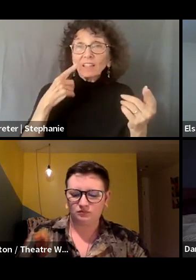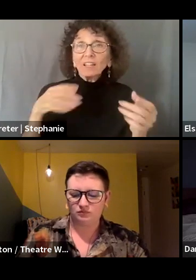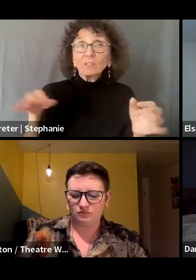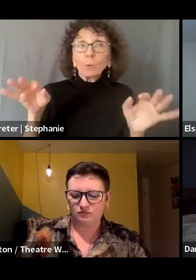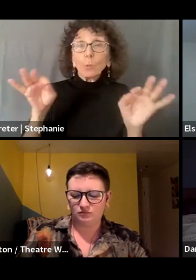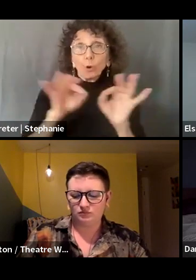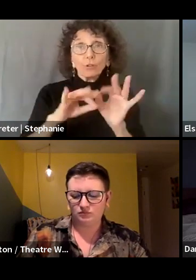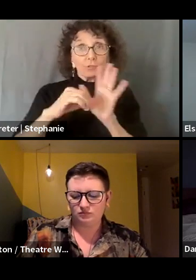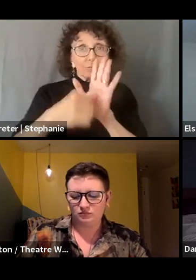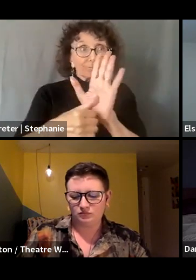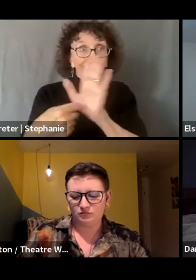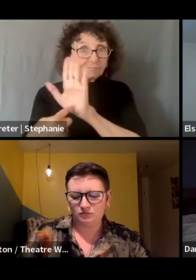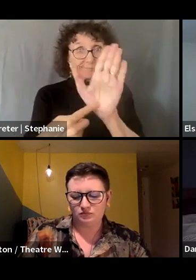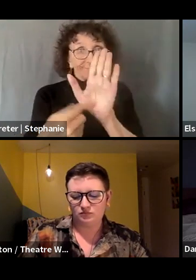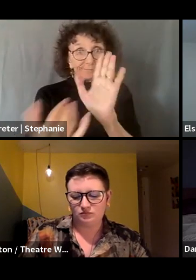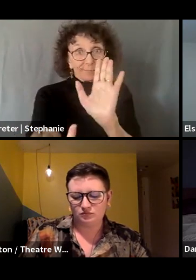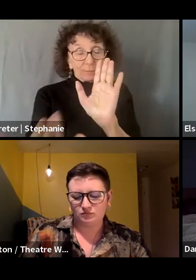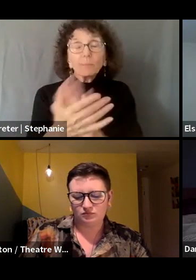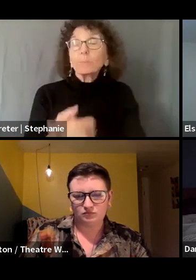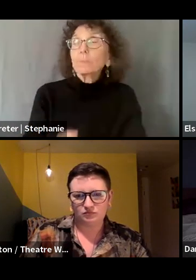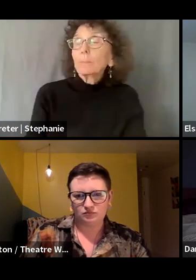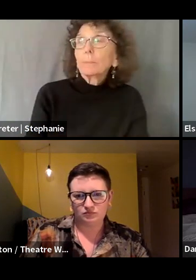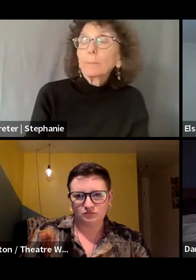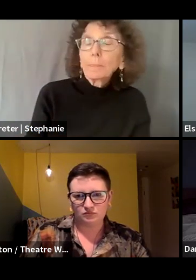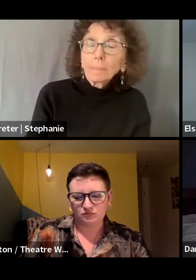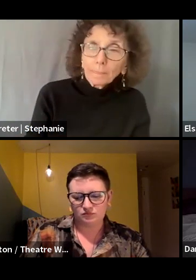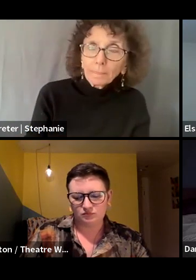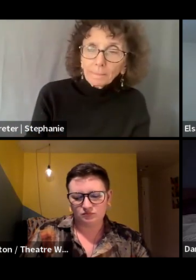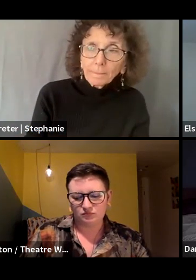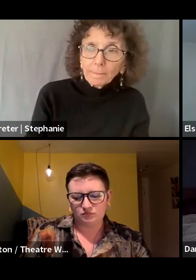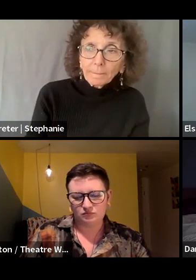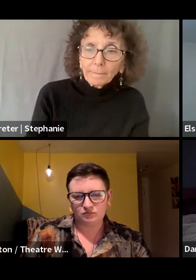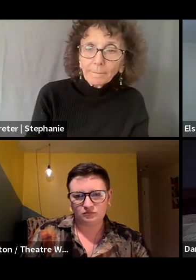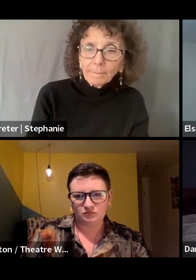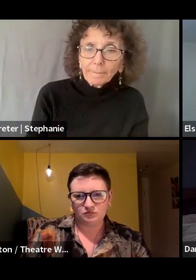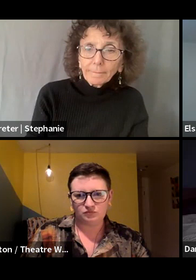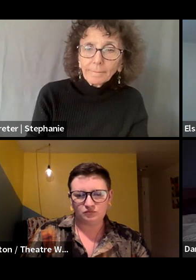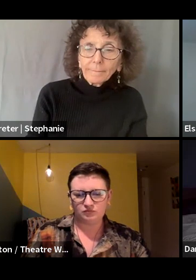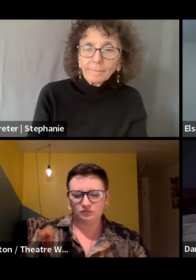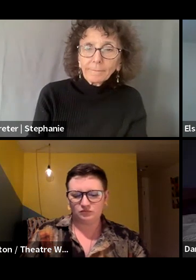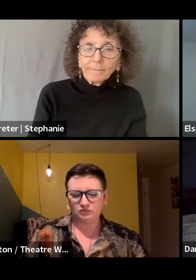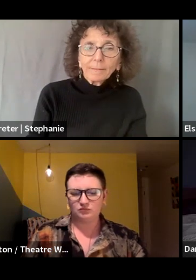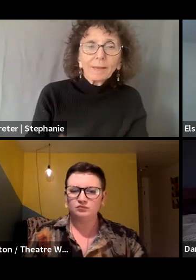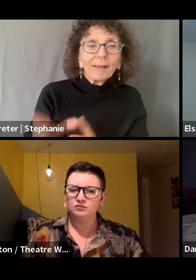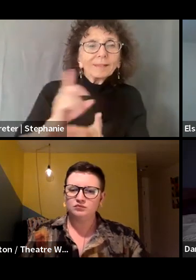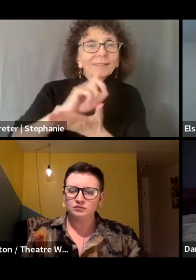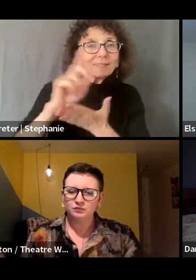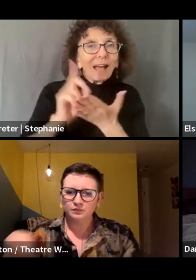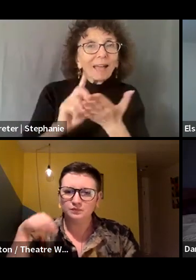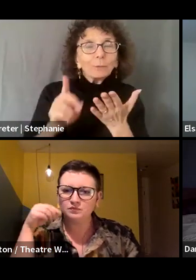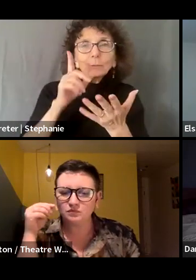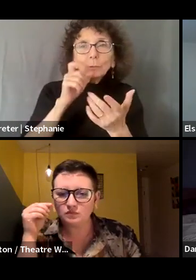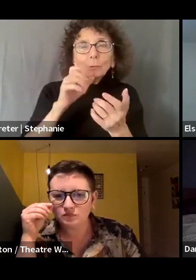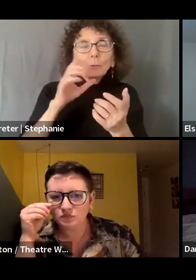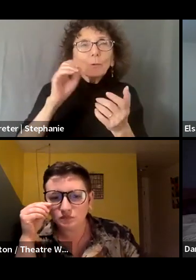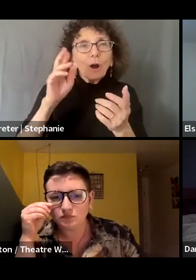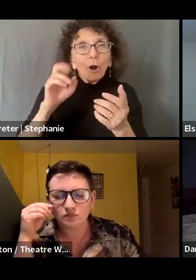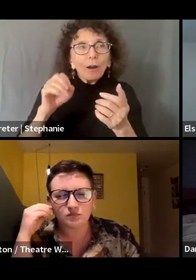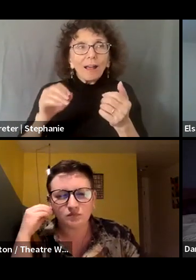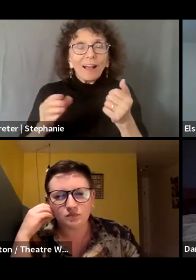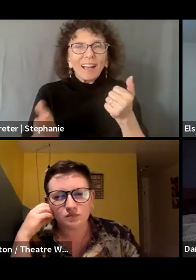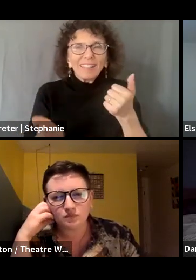is, um, a group of, uh, does designers working as assistants off-Broadway